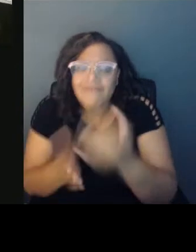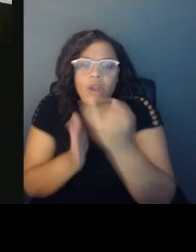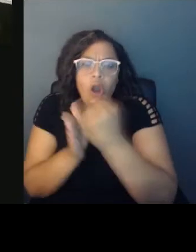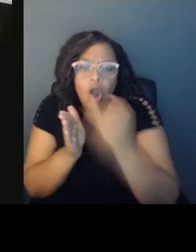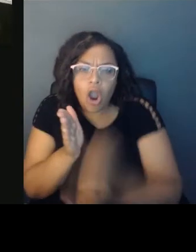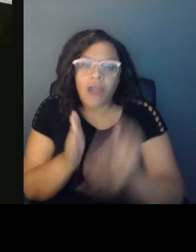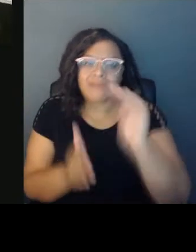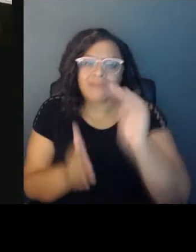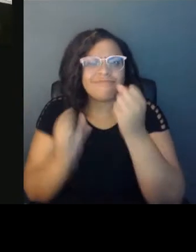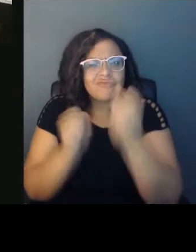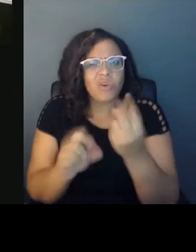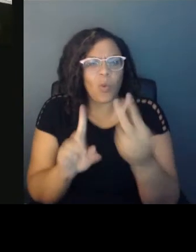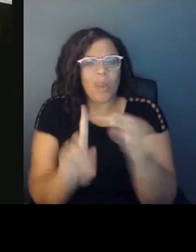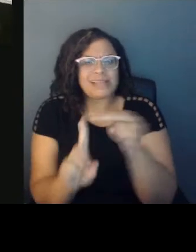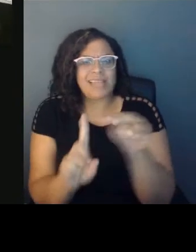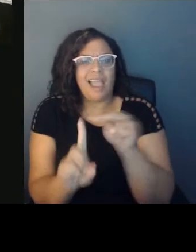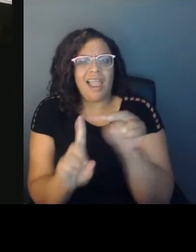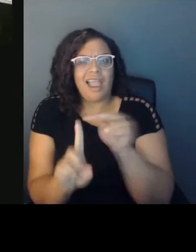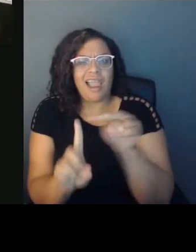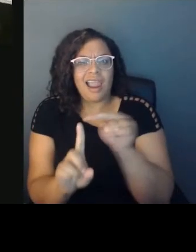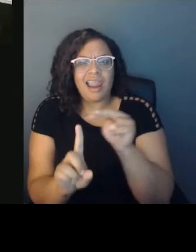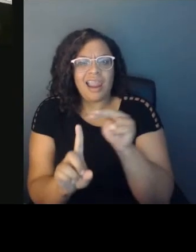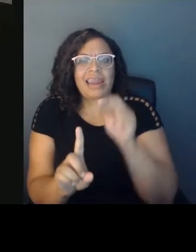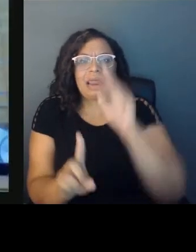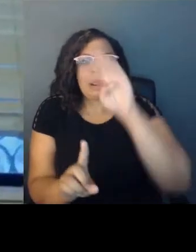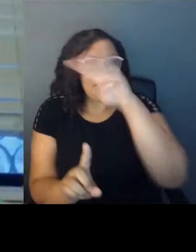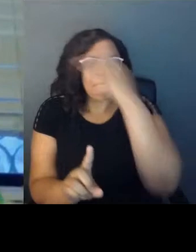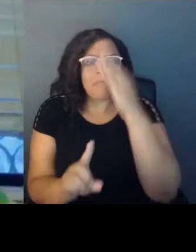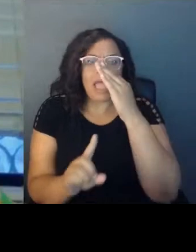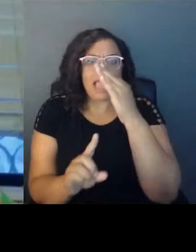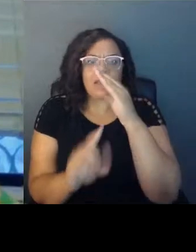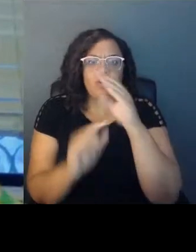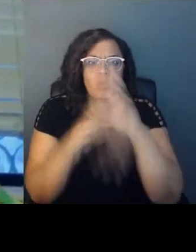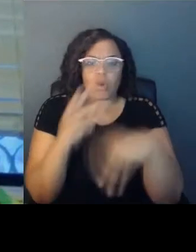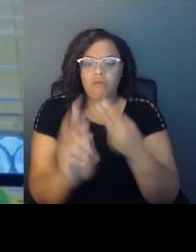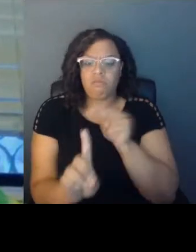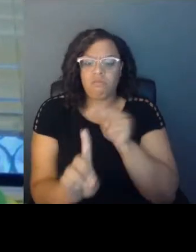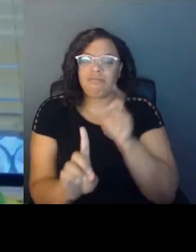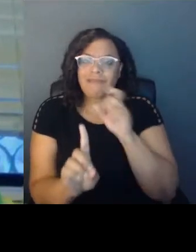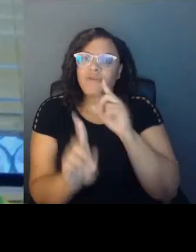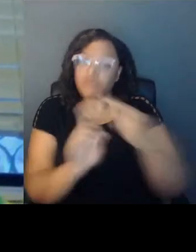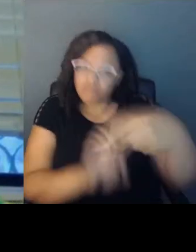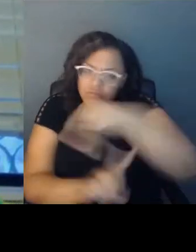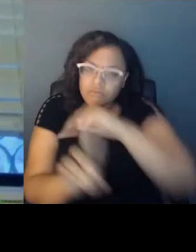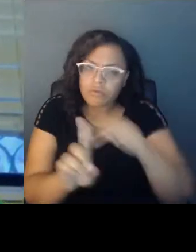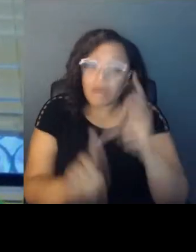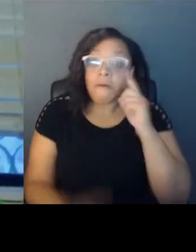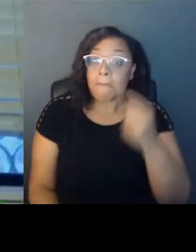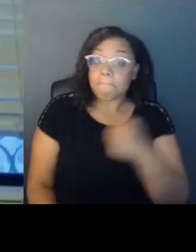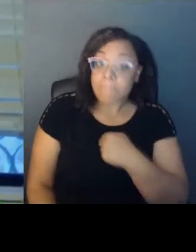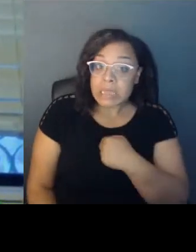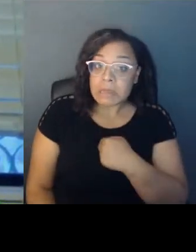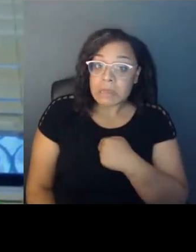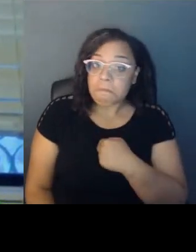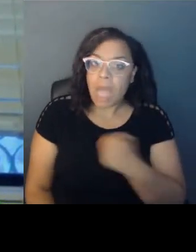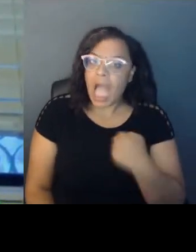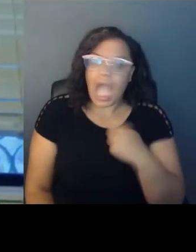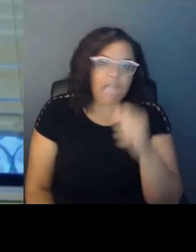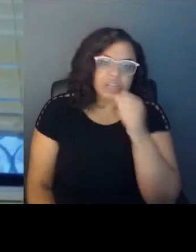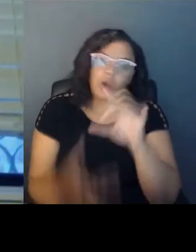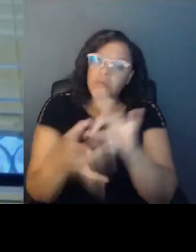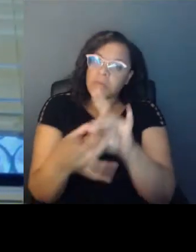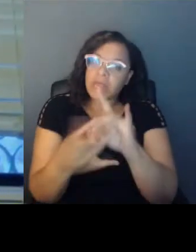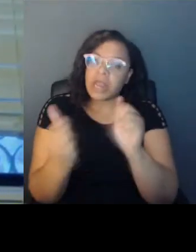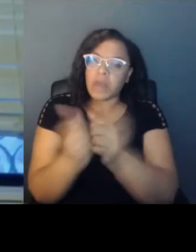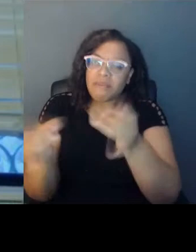reflection of actually the world of Blackness and what it is. So for me, I don't connect with it. But I